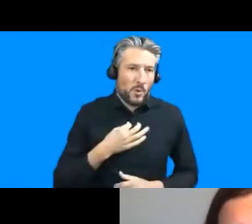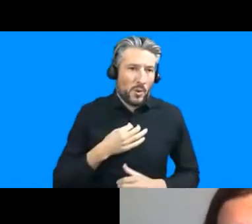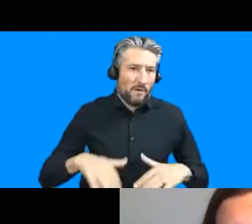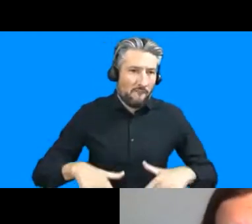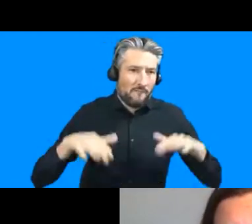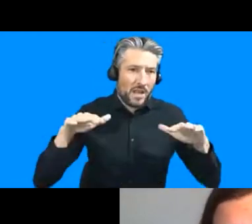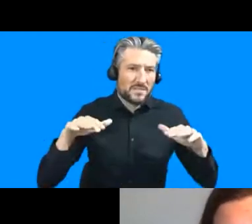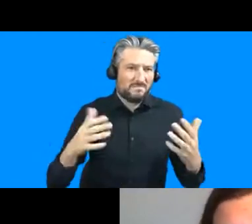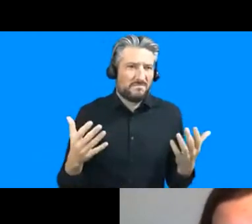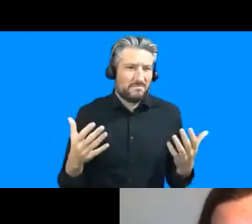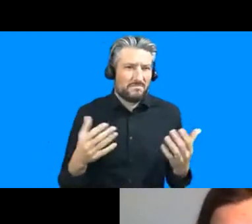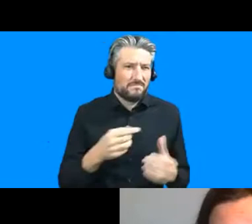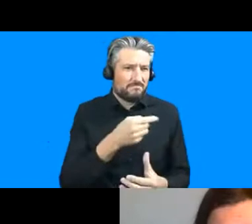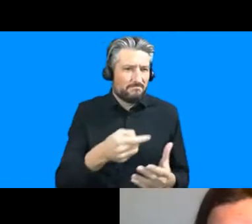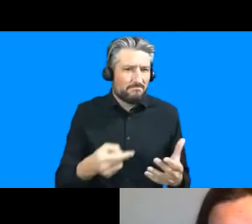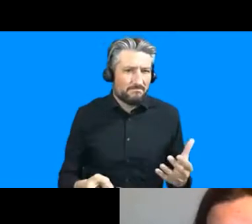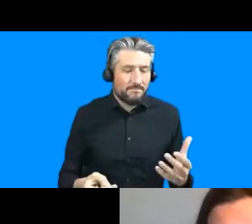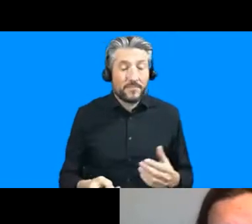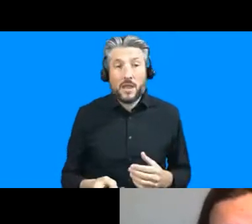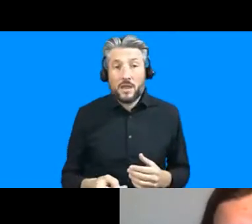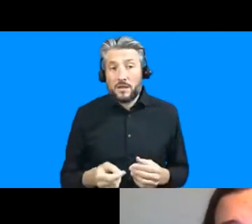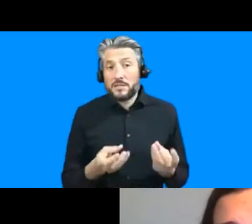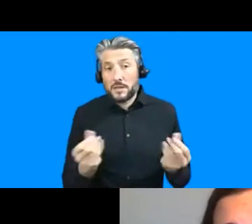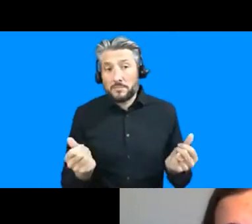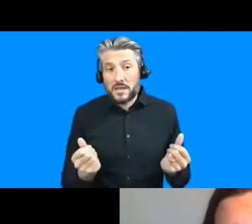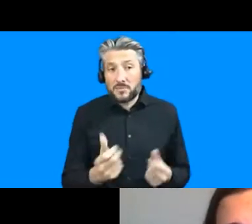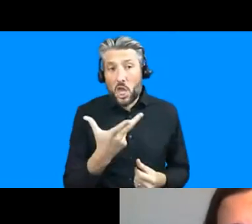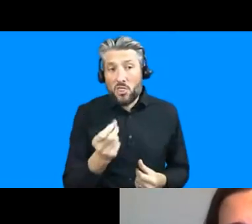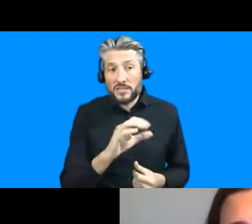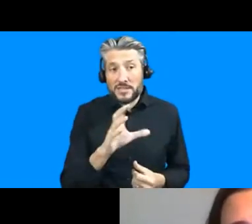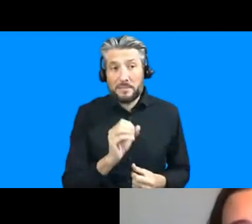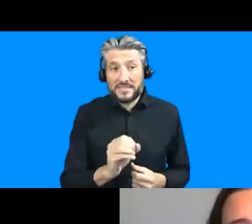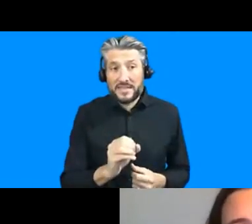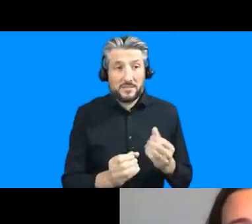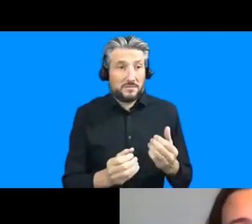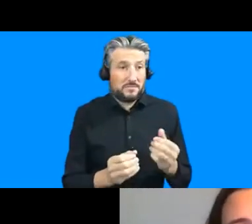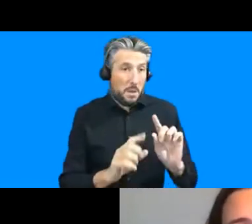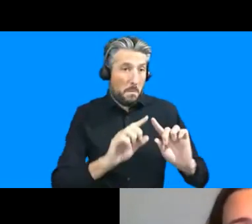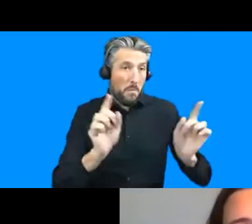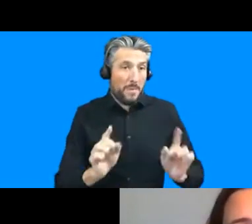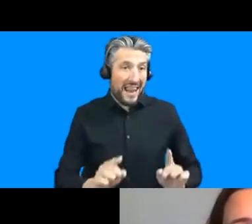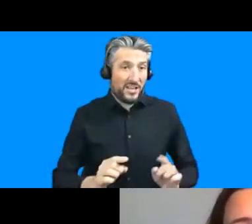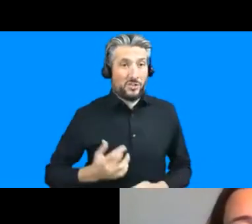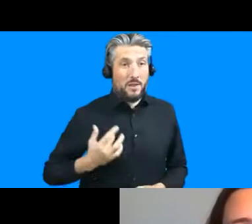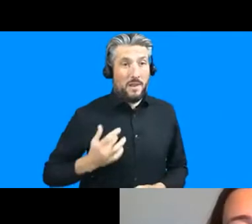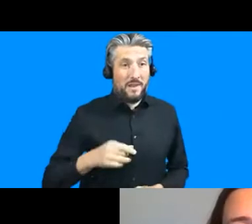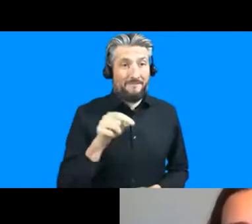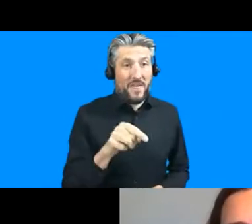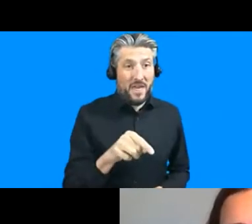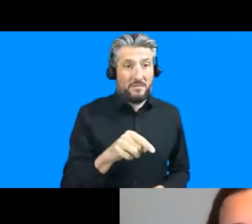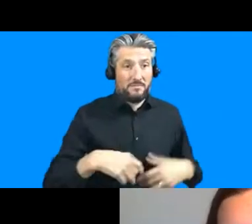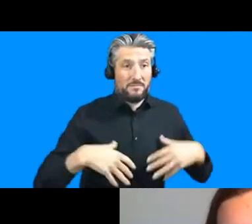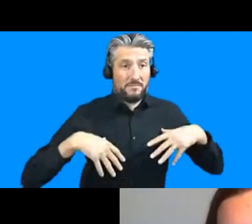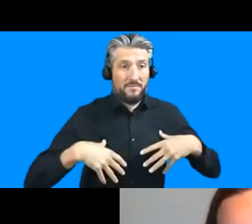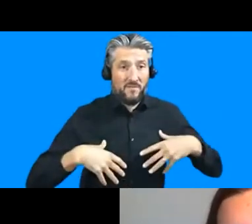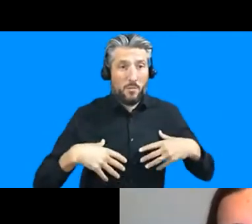much as 30 to 70 percent of the population are living in so-called informal settlements um and really our understanding